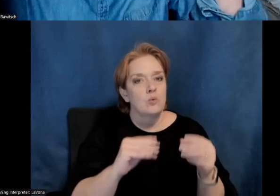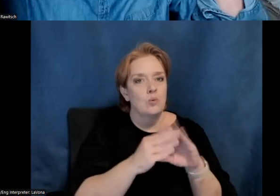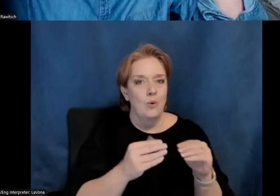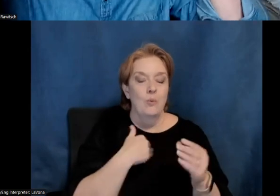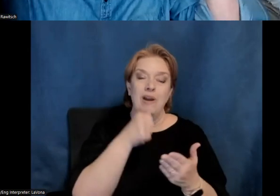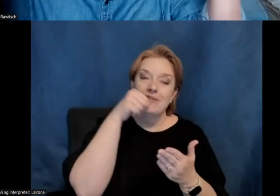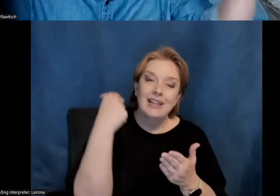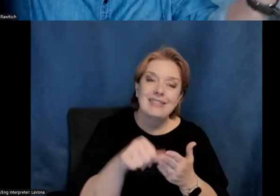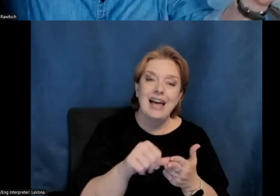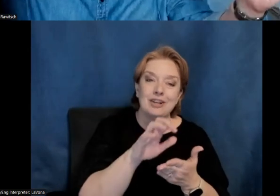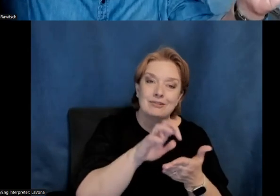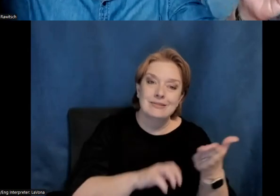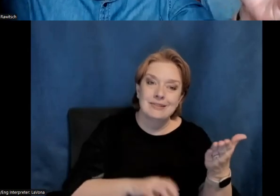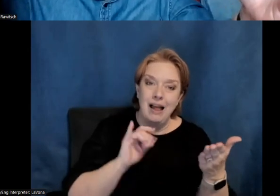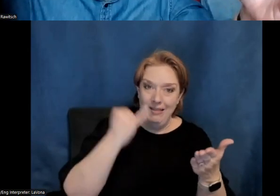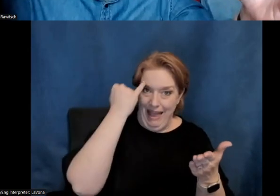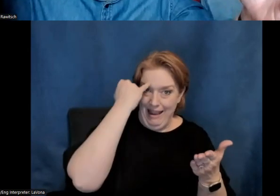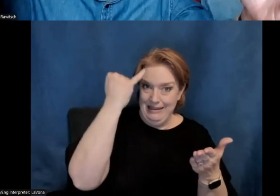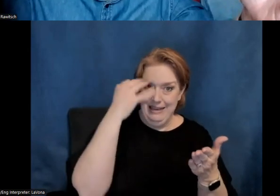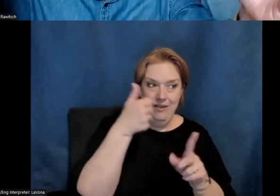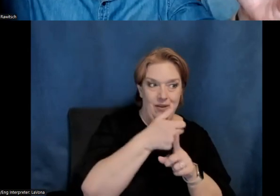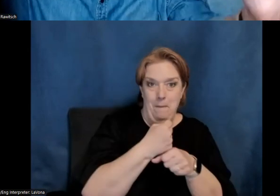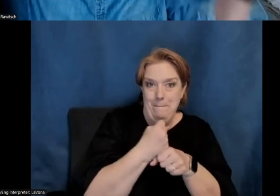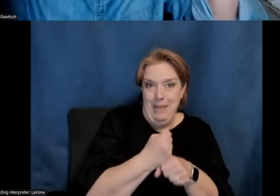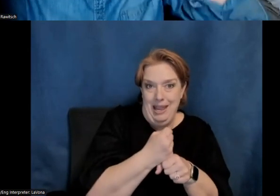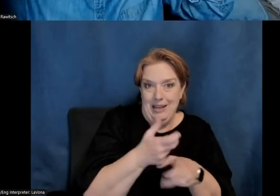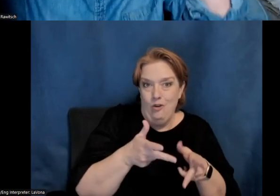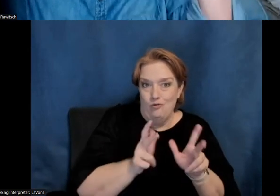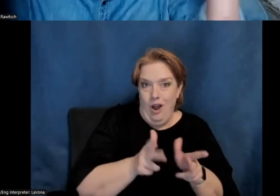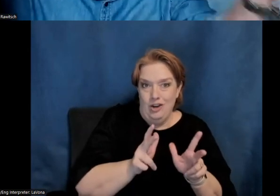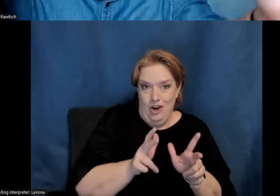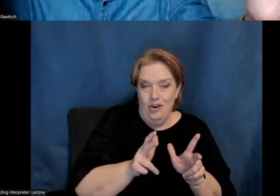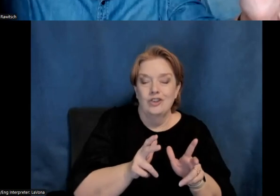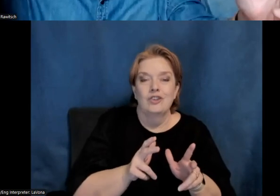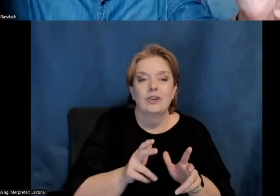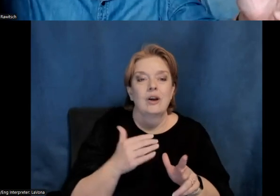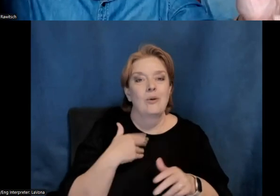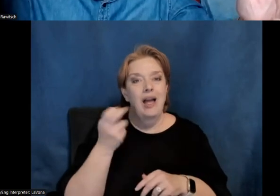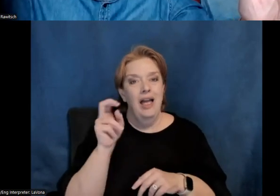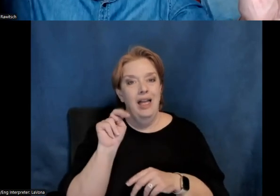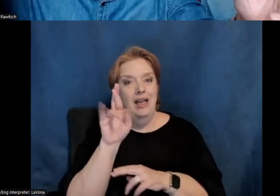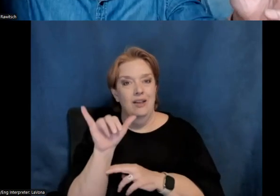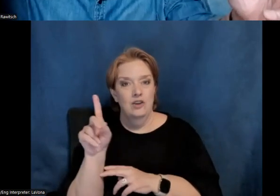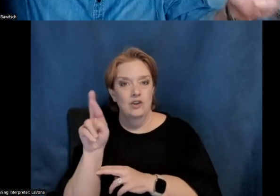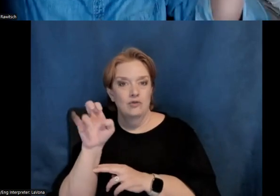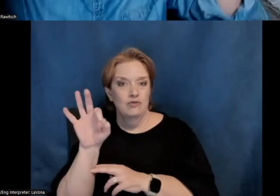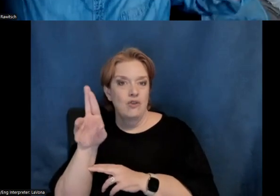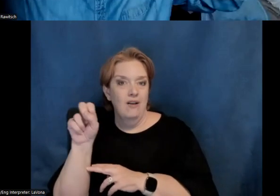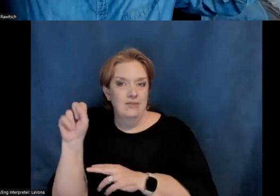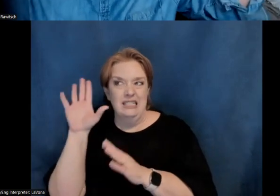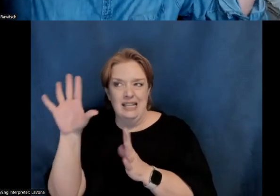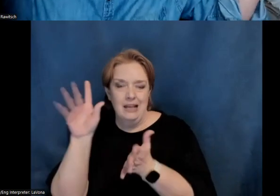in which the idea of Sam making a rocking chair was hatched. And we have Henry Dreyfuss's communication around,